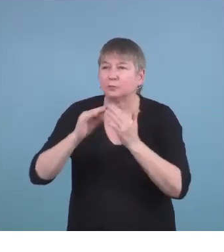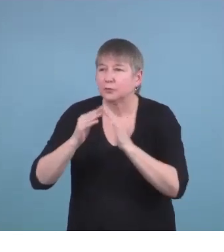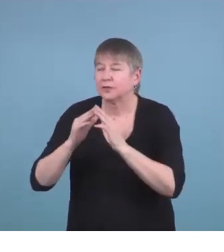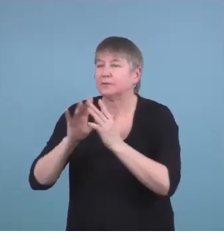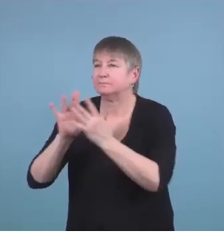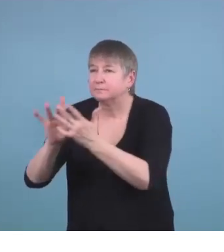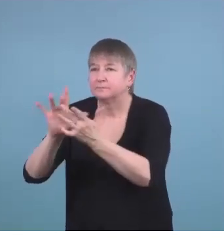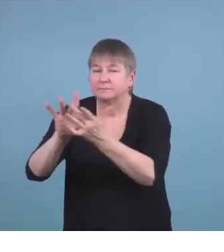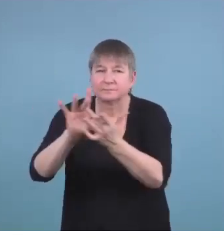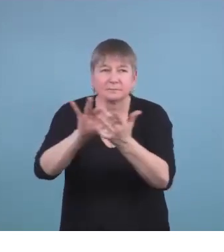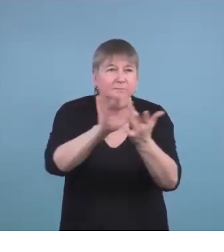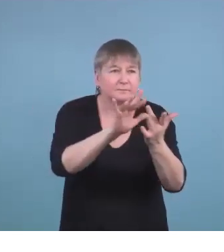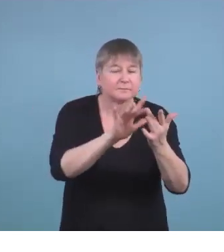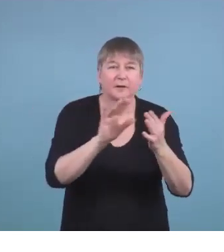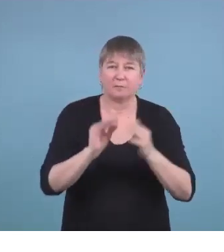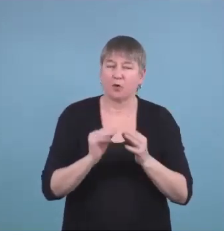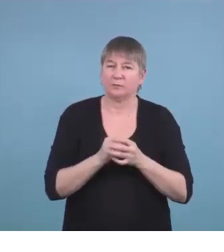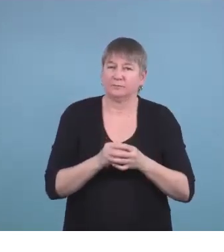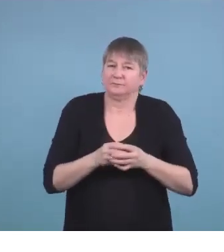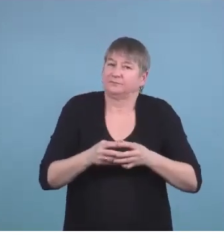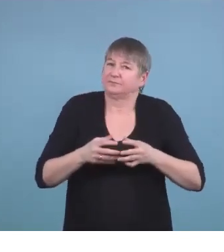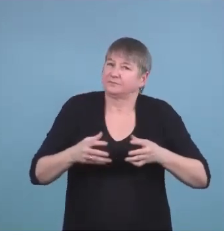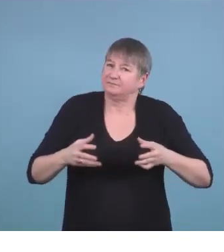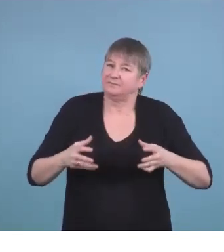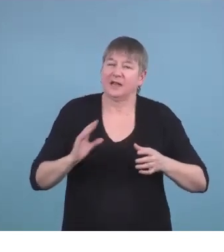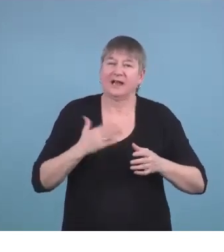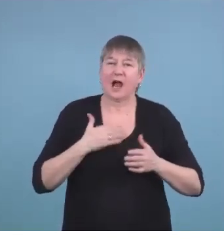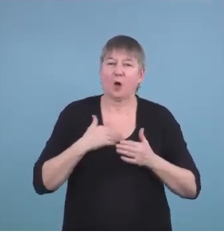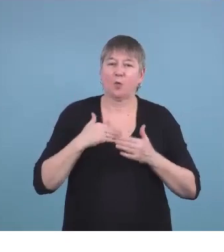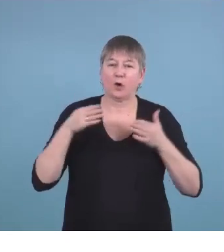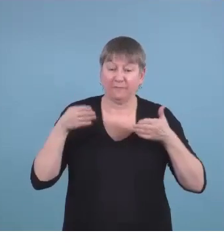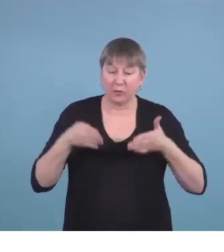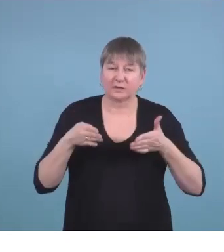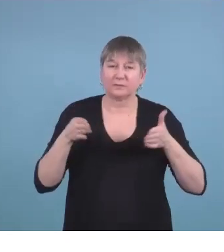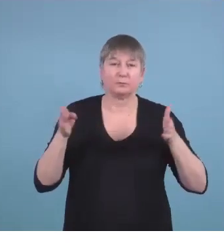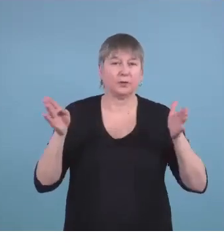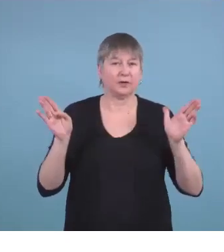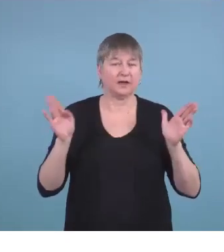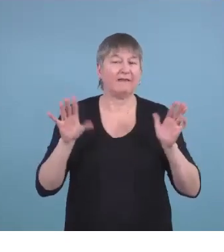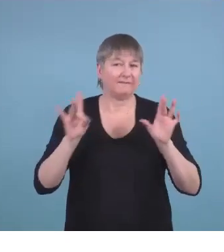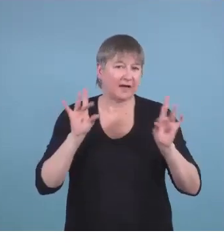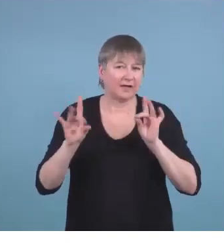each year we are broadening our scope and finding a lot more possibilities